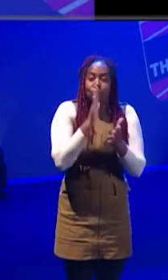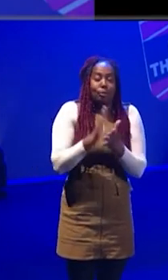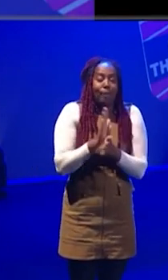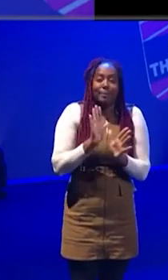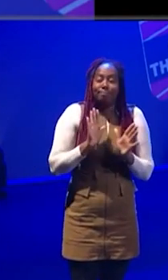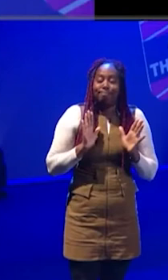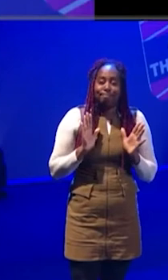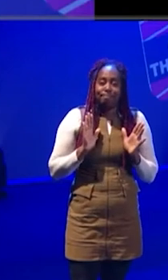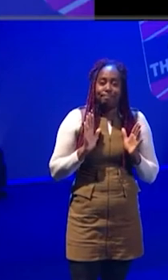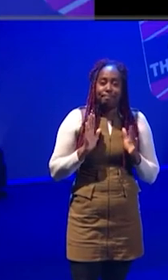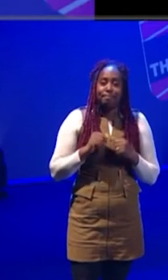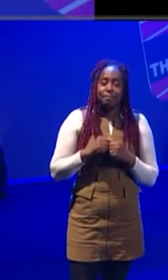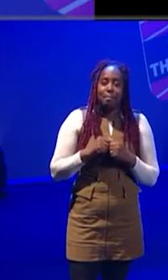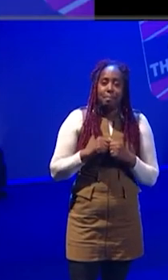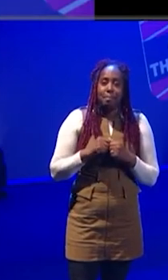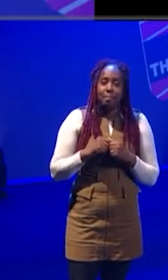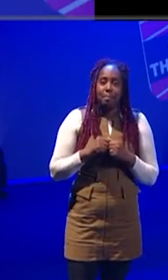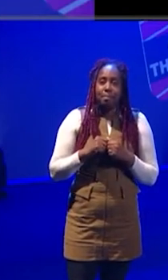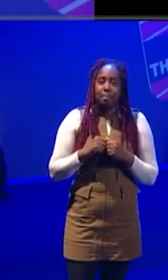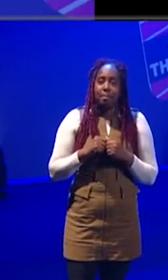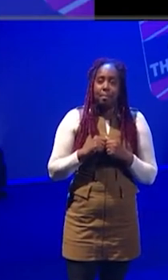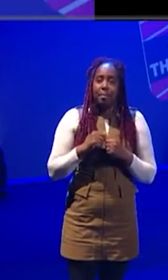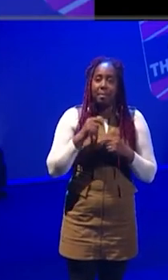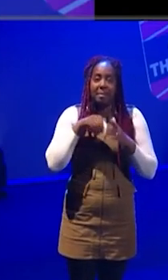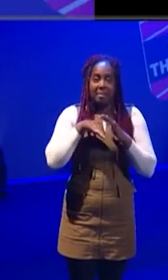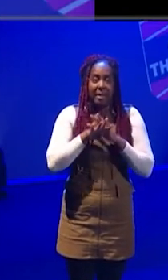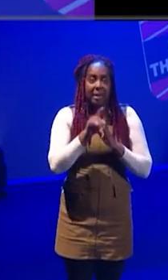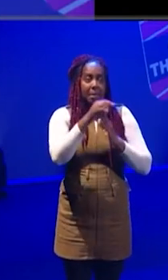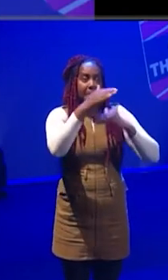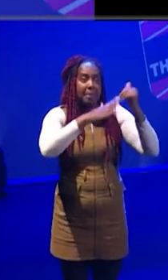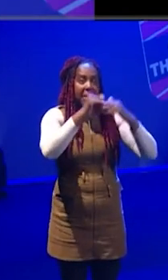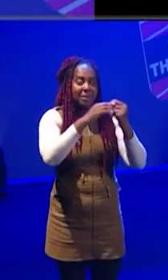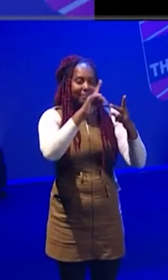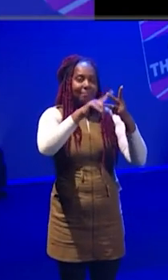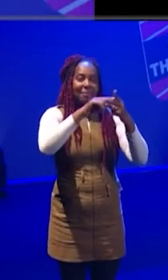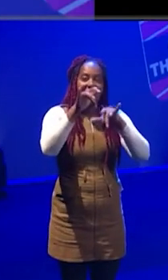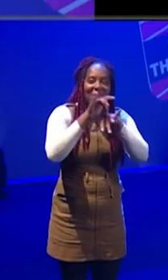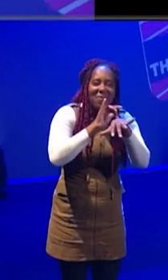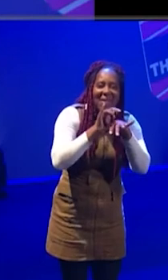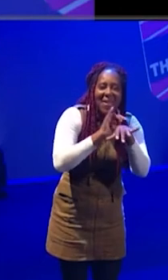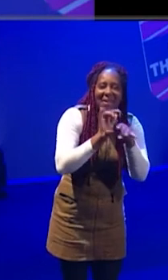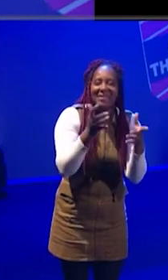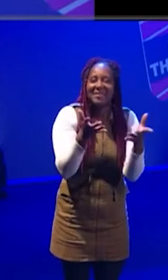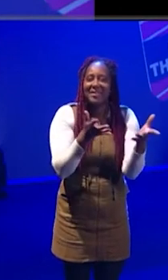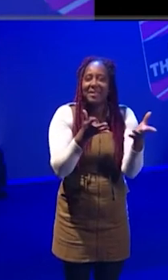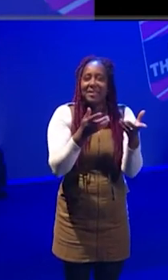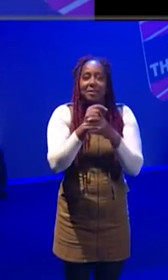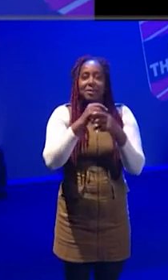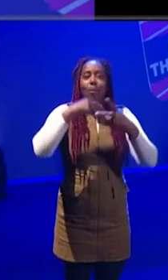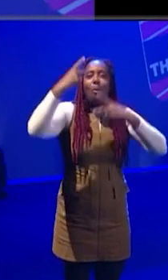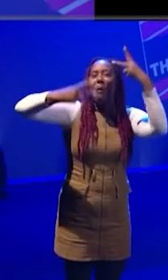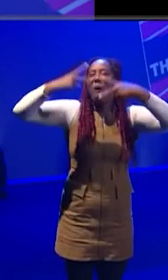institutions, been working in theatres, you know, opera